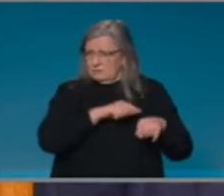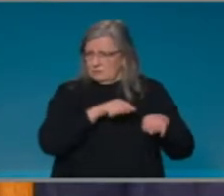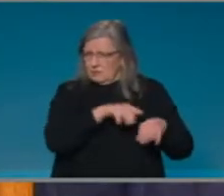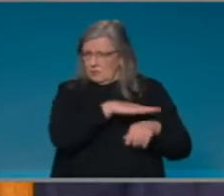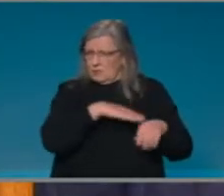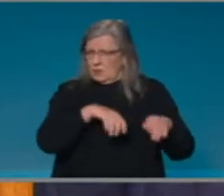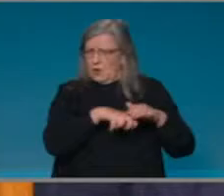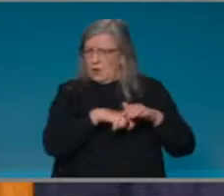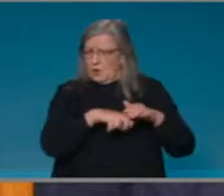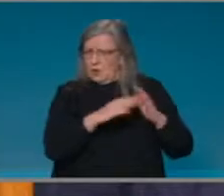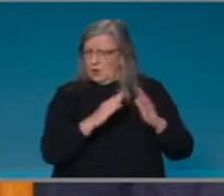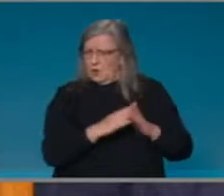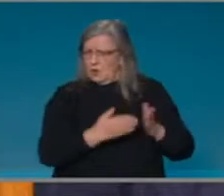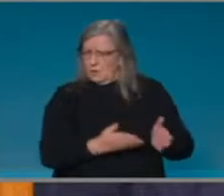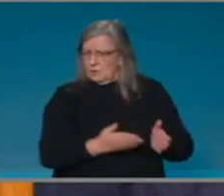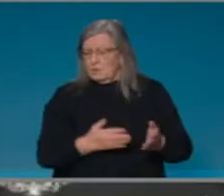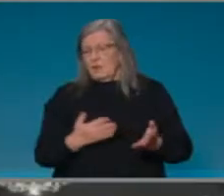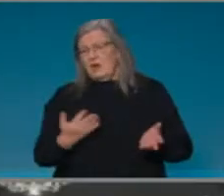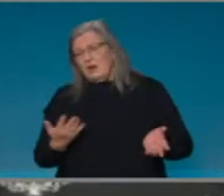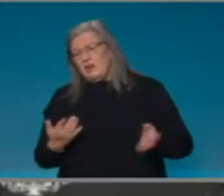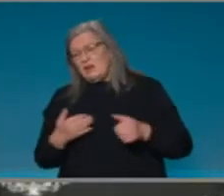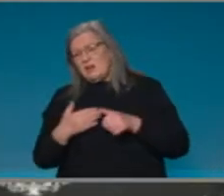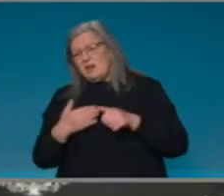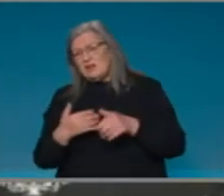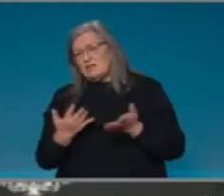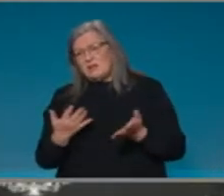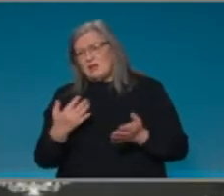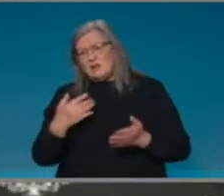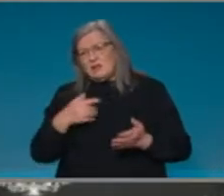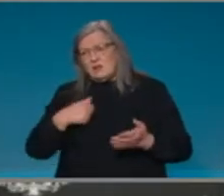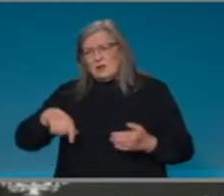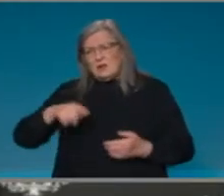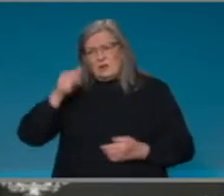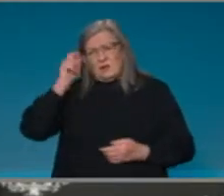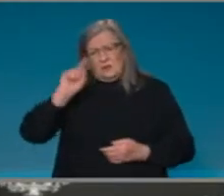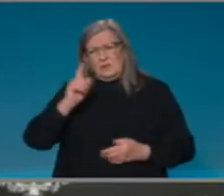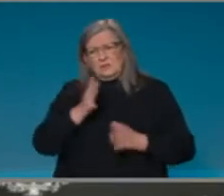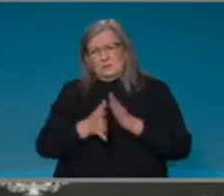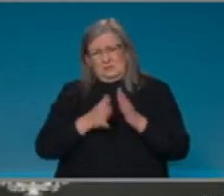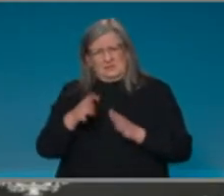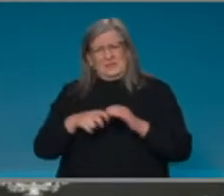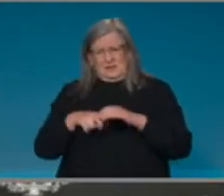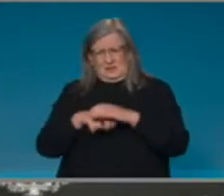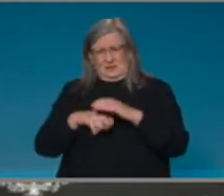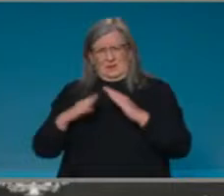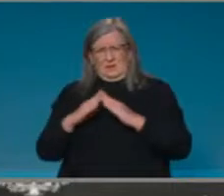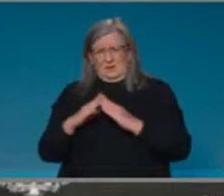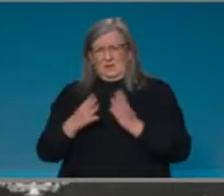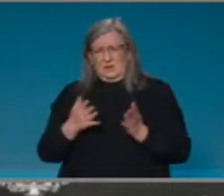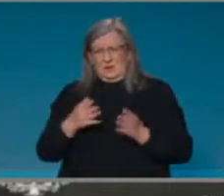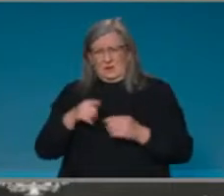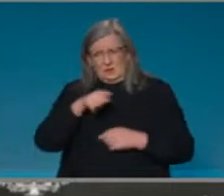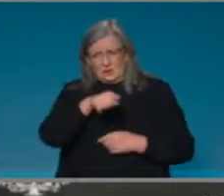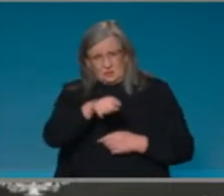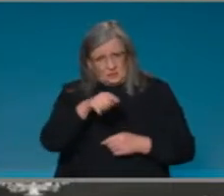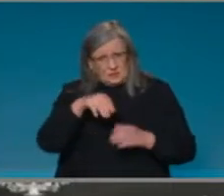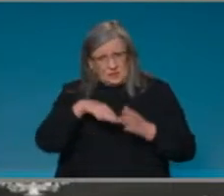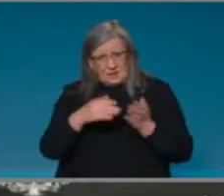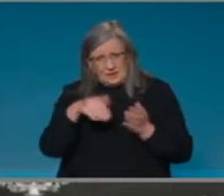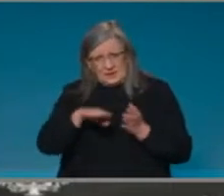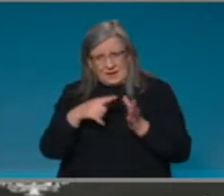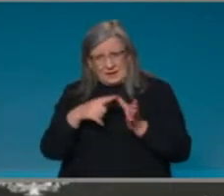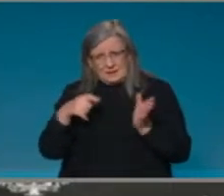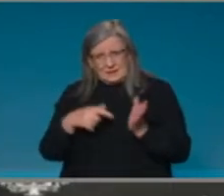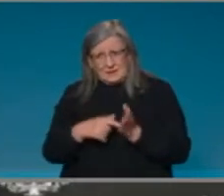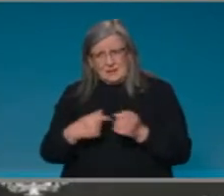very familiar with home quarantine. I have to say you're in the ACT now, and I have done home quarantine twice there, and it was an